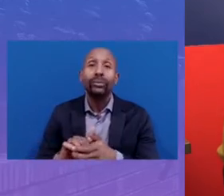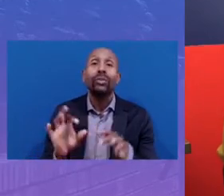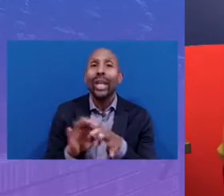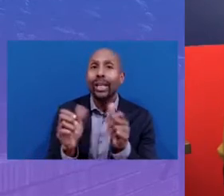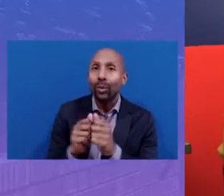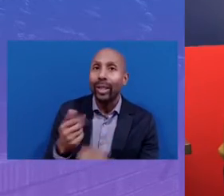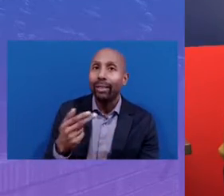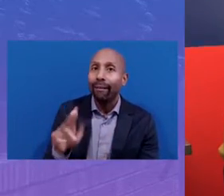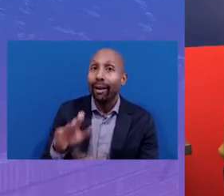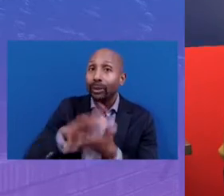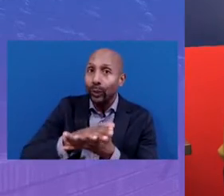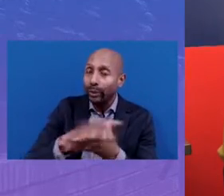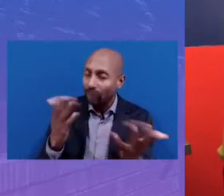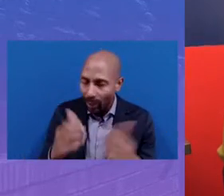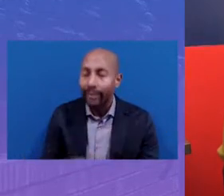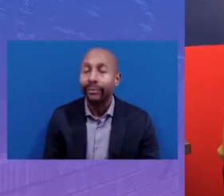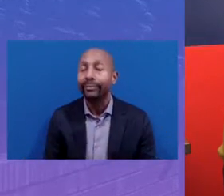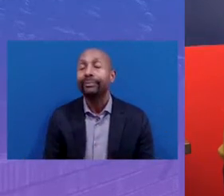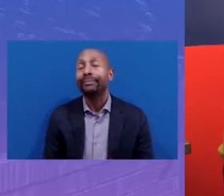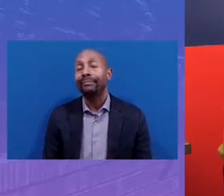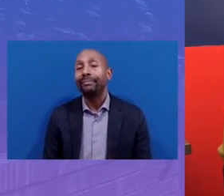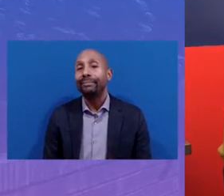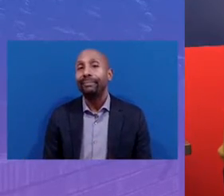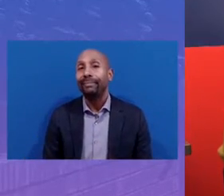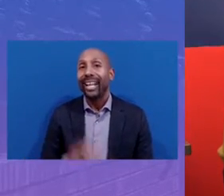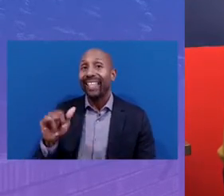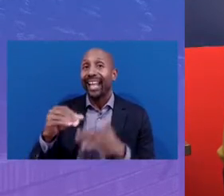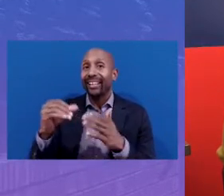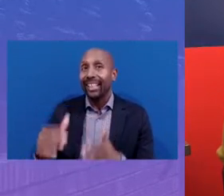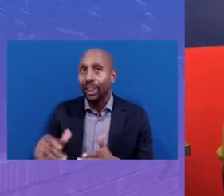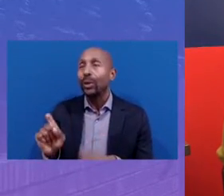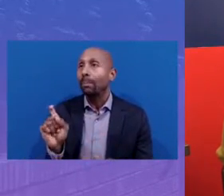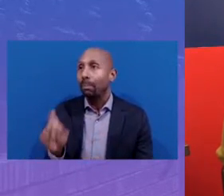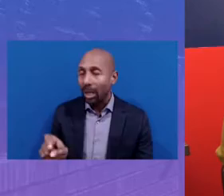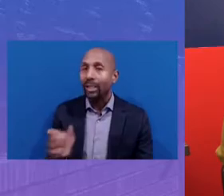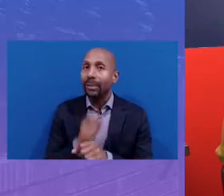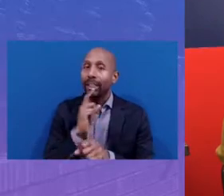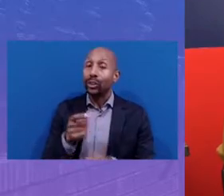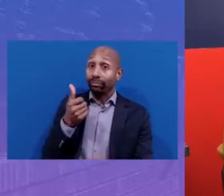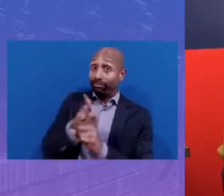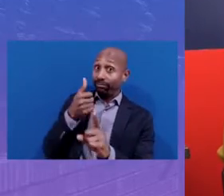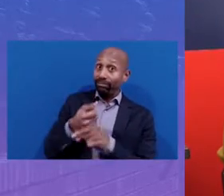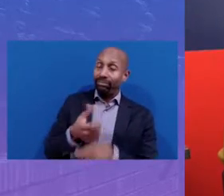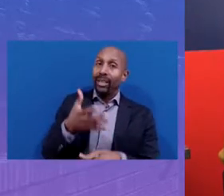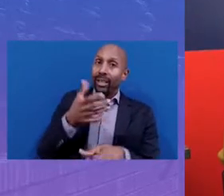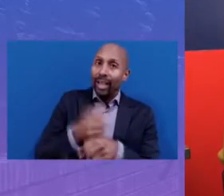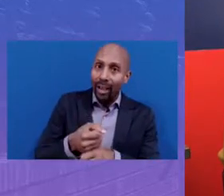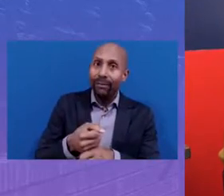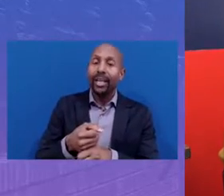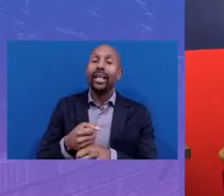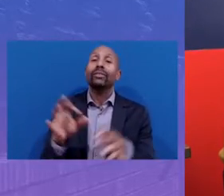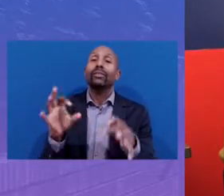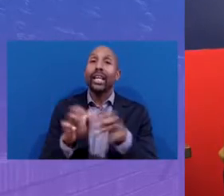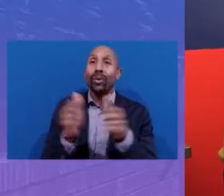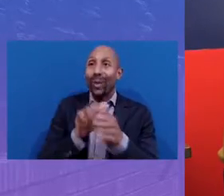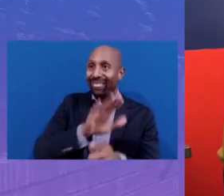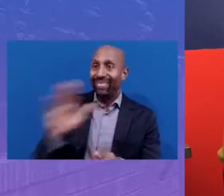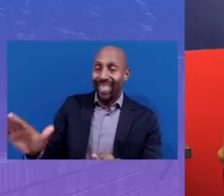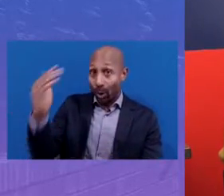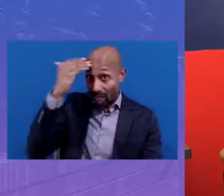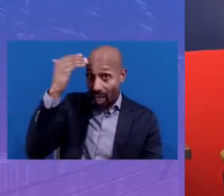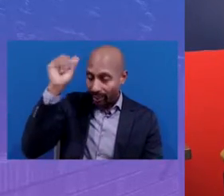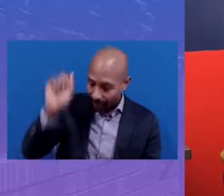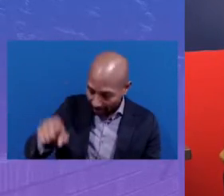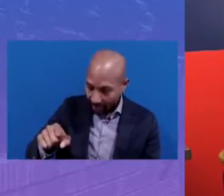Schooling is that as much as you need to be, I think, confident in what you know, you also